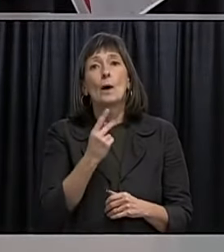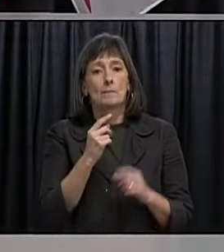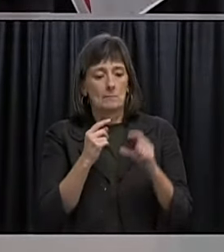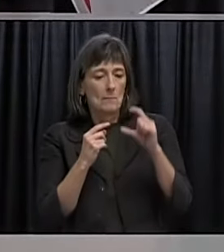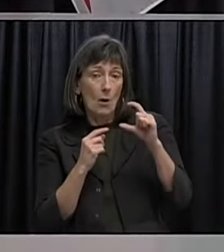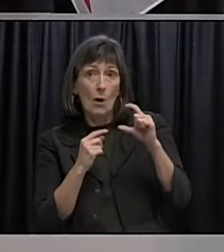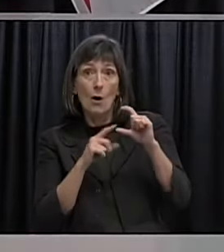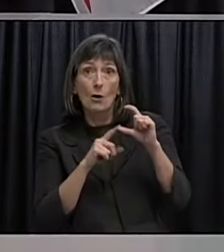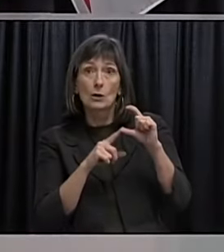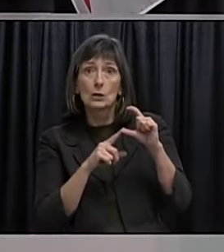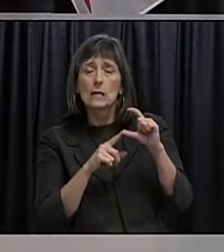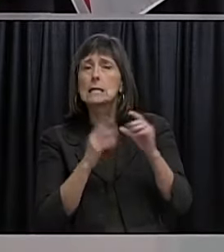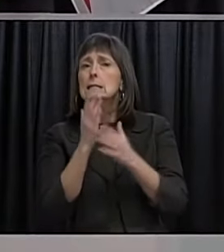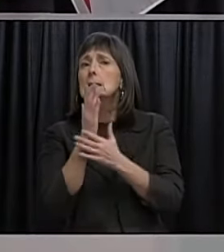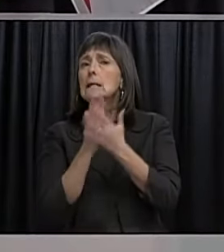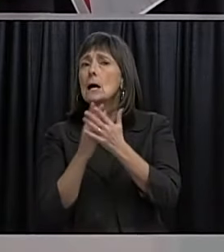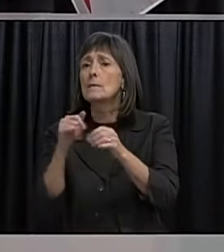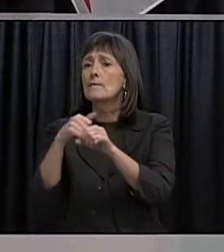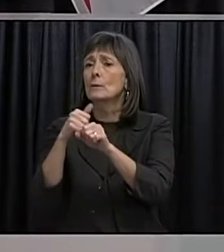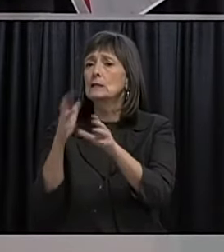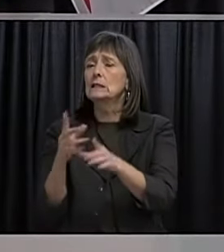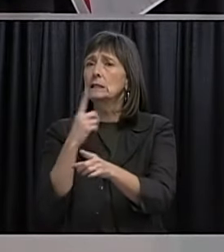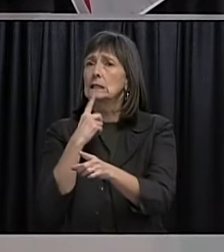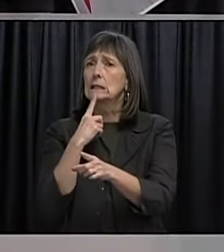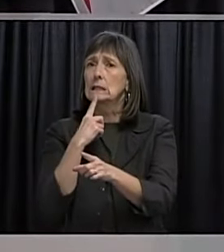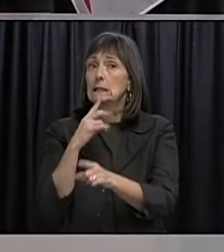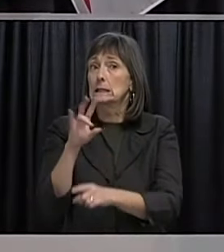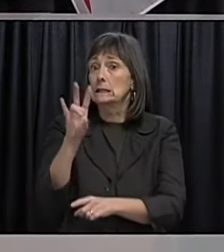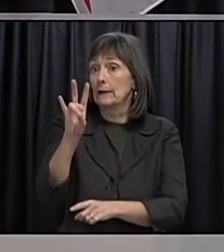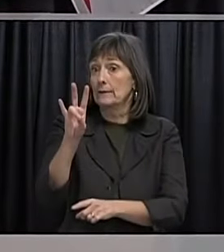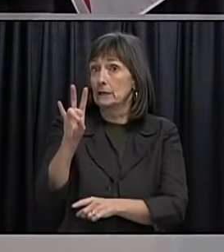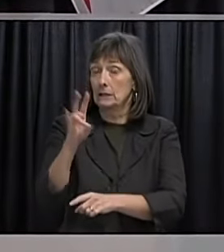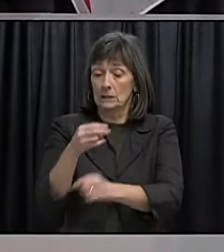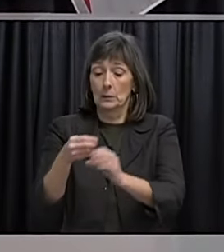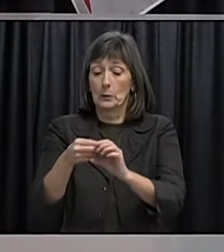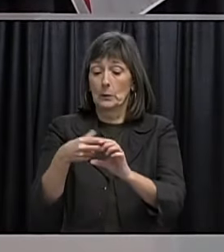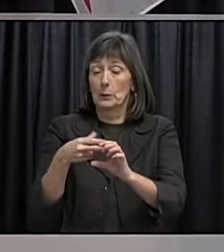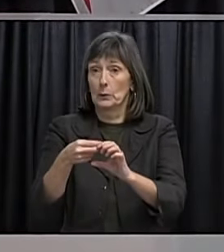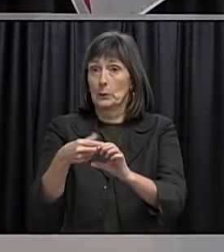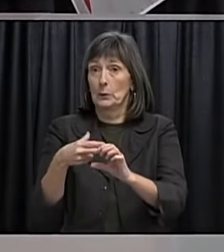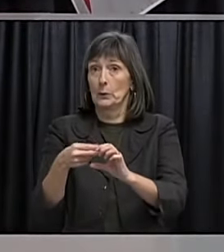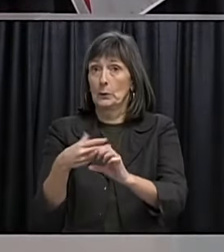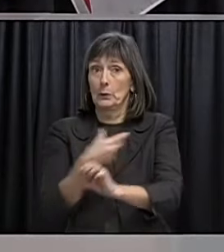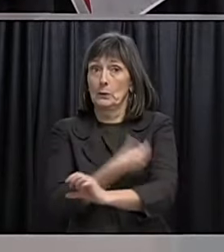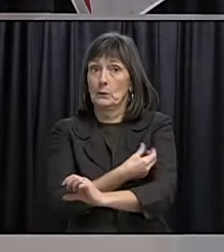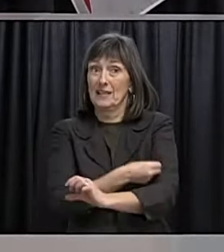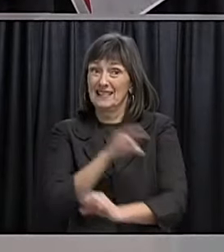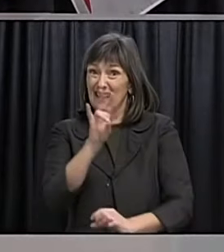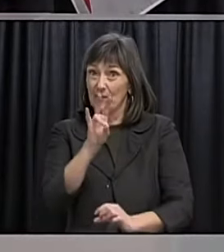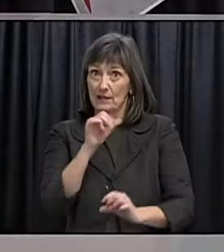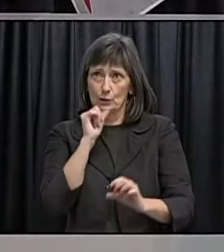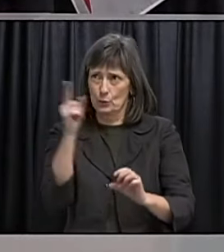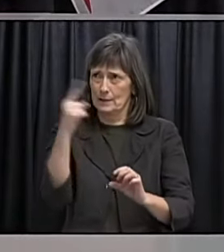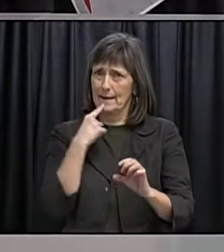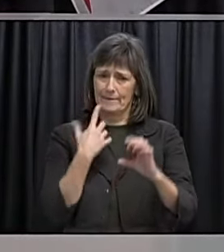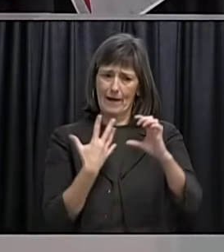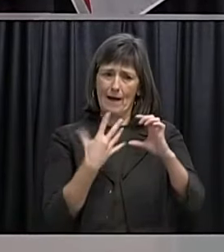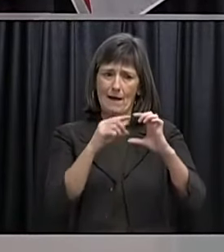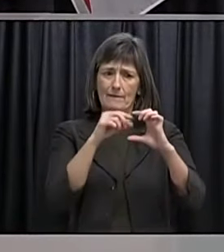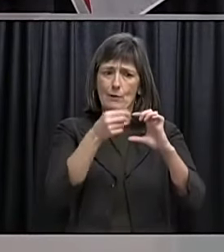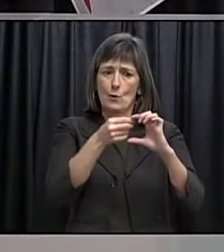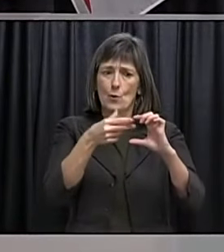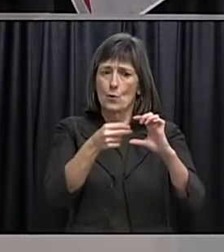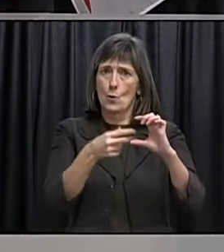Pharmacists. been able. get. doses. Have we been able. To stretch. The doses. Similarly. What's the status here?